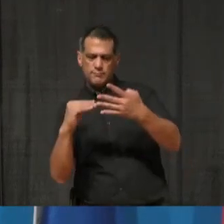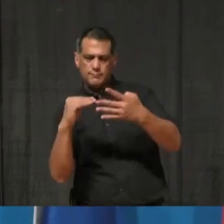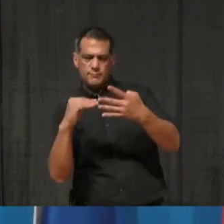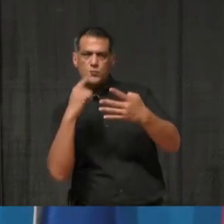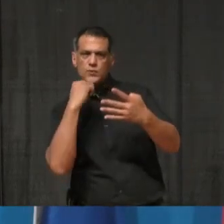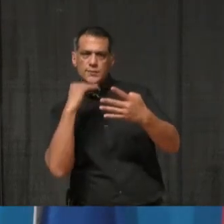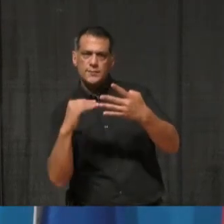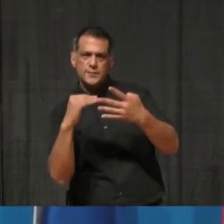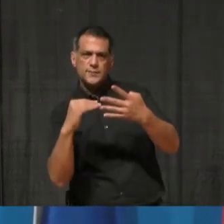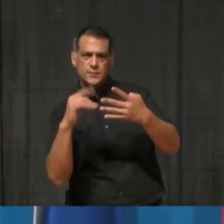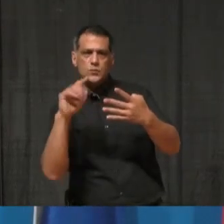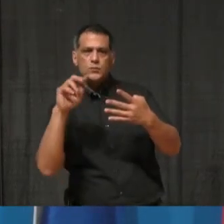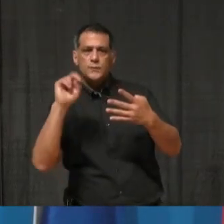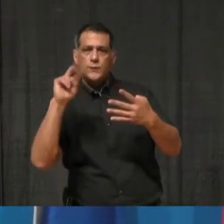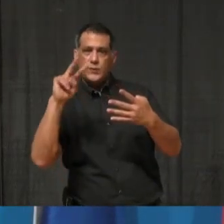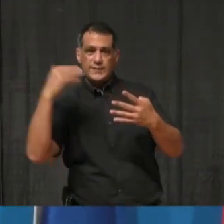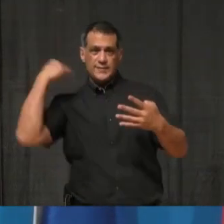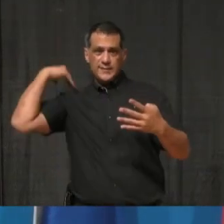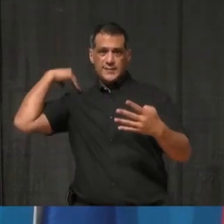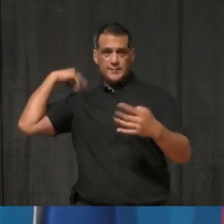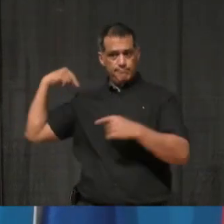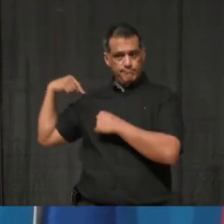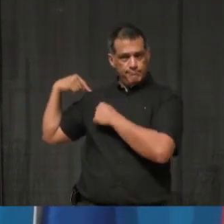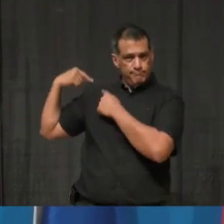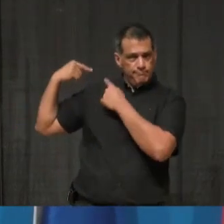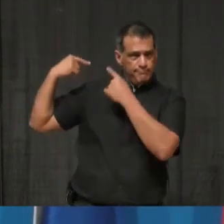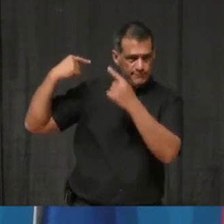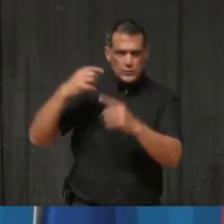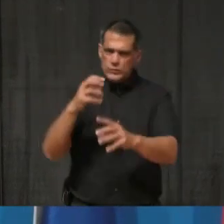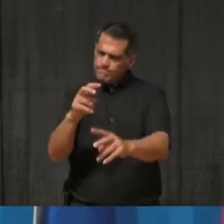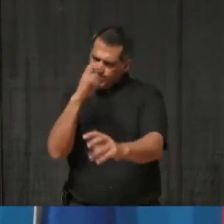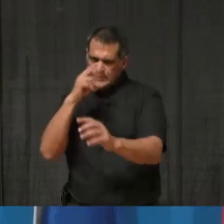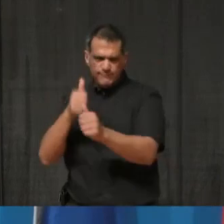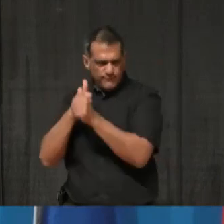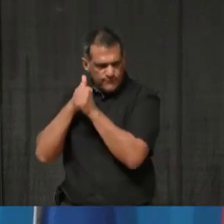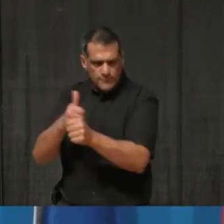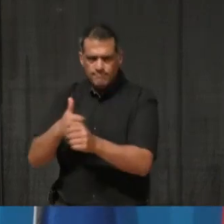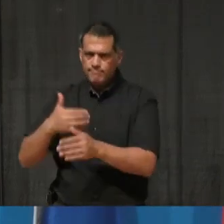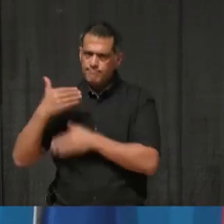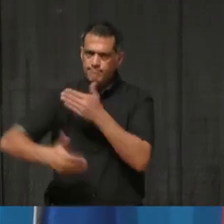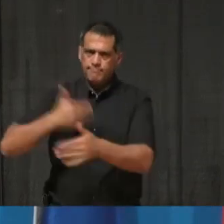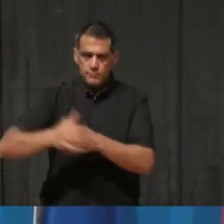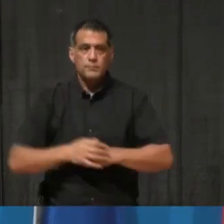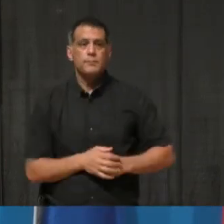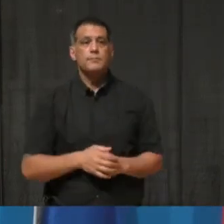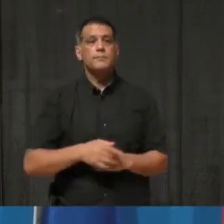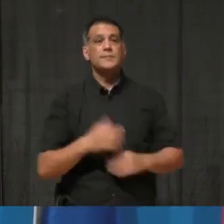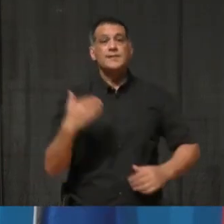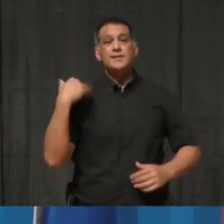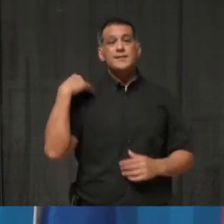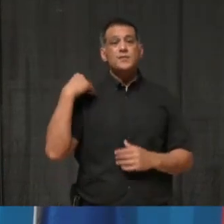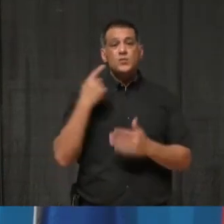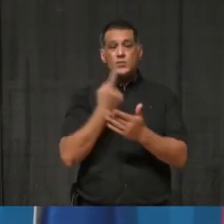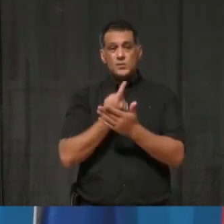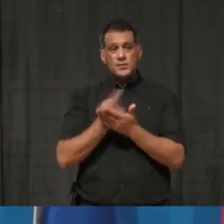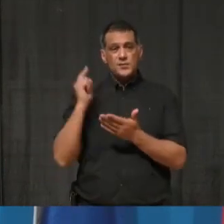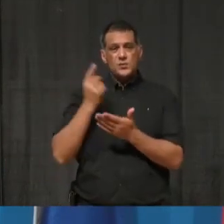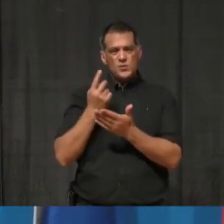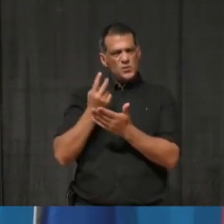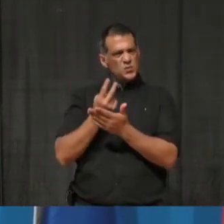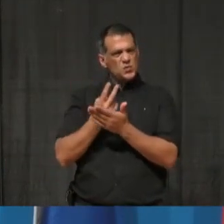surge, which we saw through last week and into the weekend, we're now starting to see a return back to a plateau and hopefully